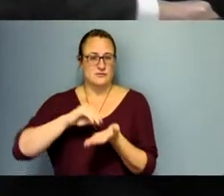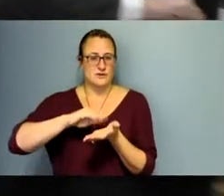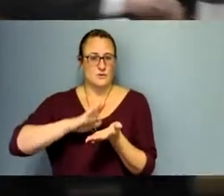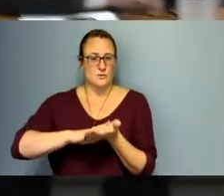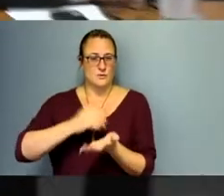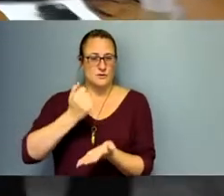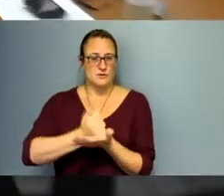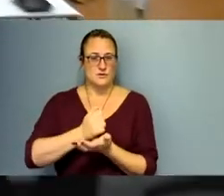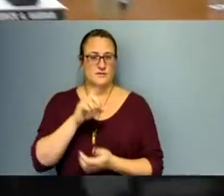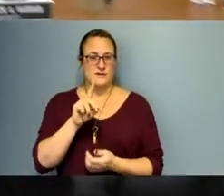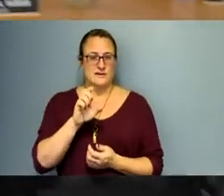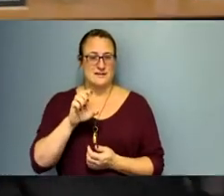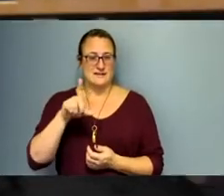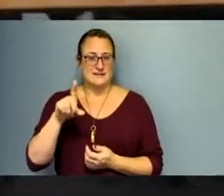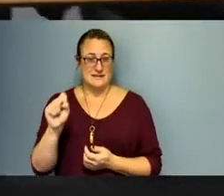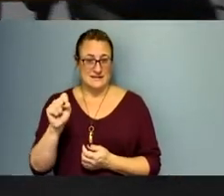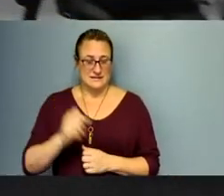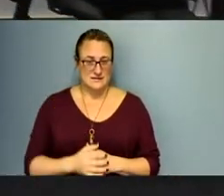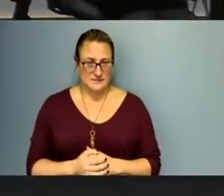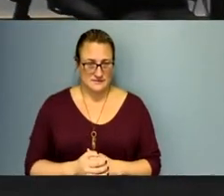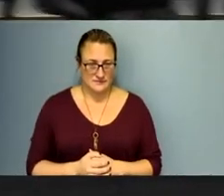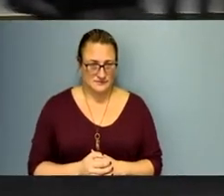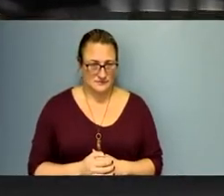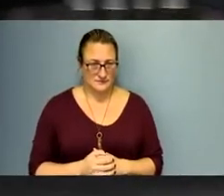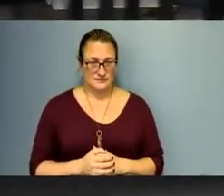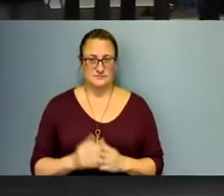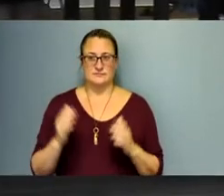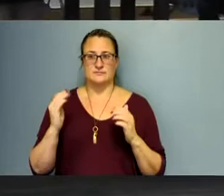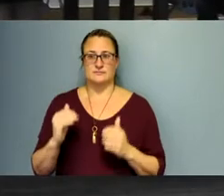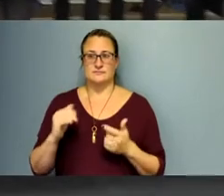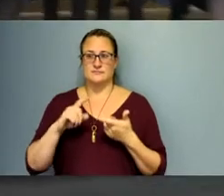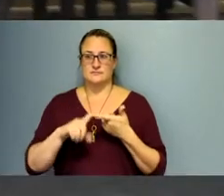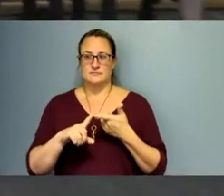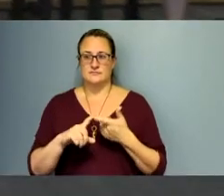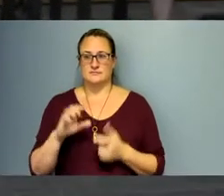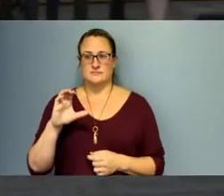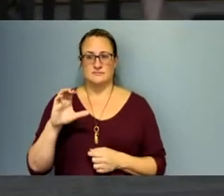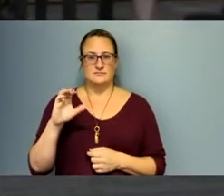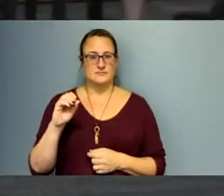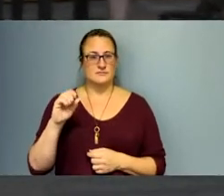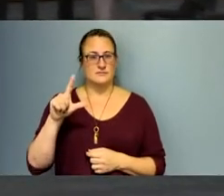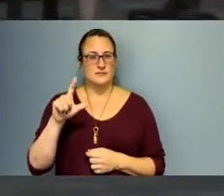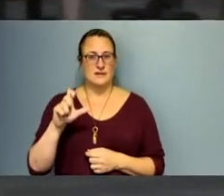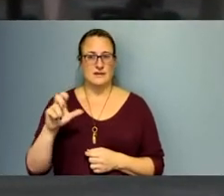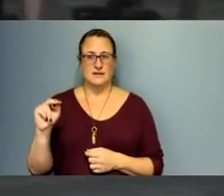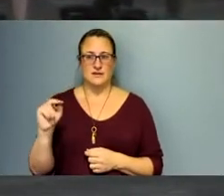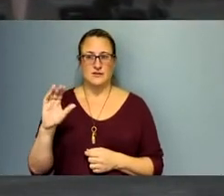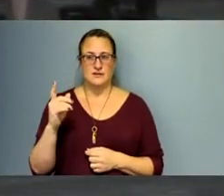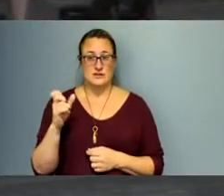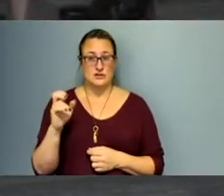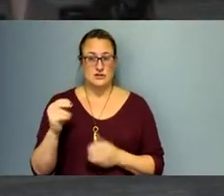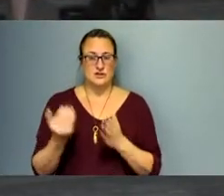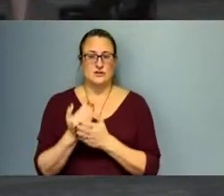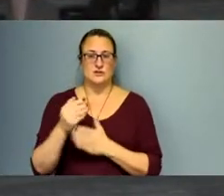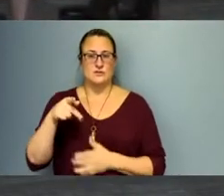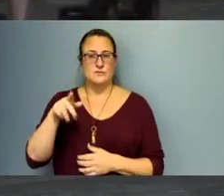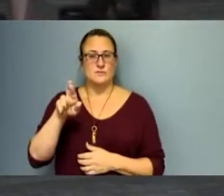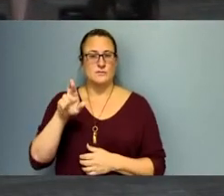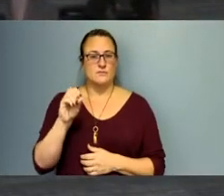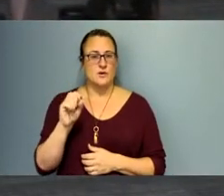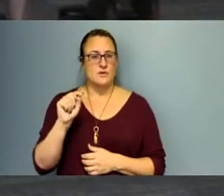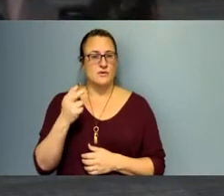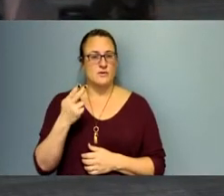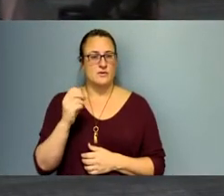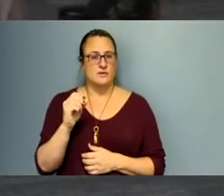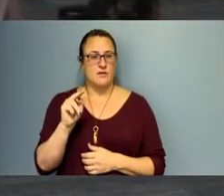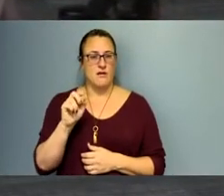new prothonetary. I'm also looking forward